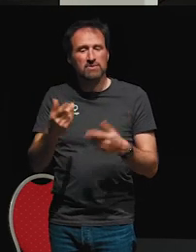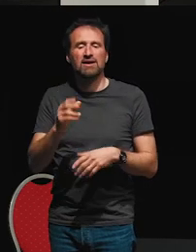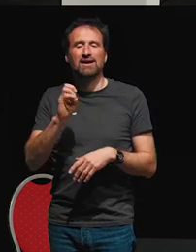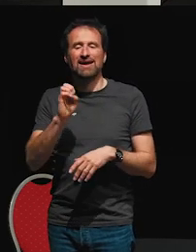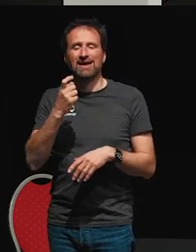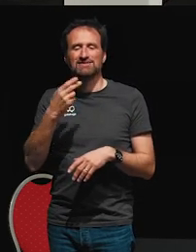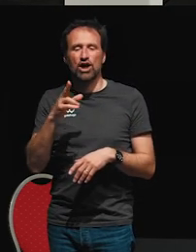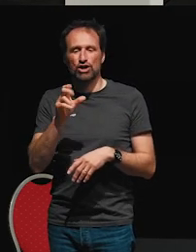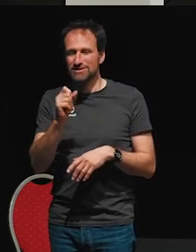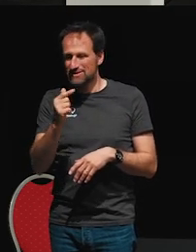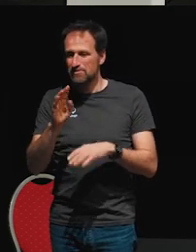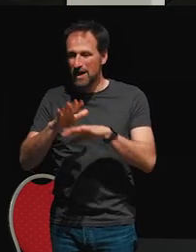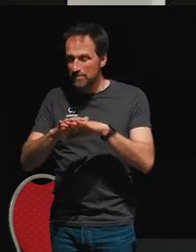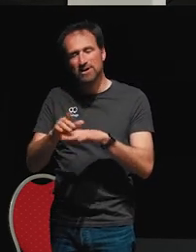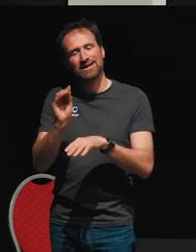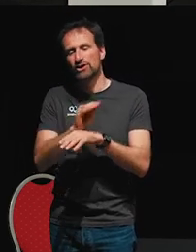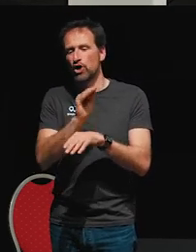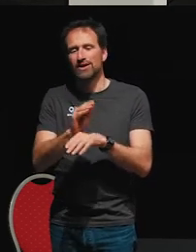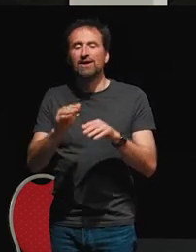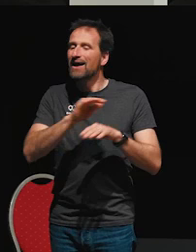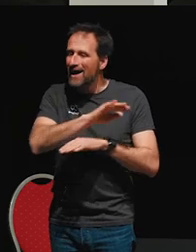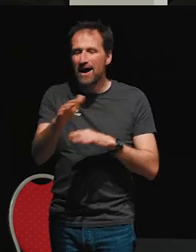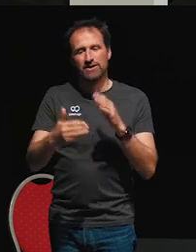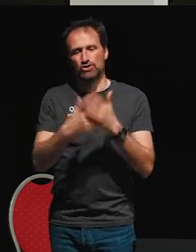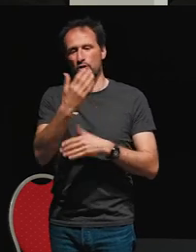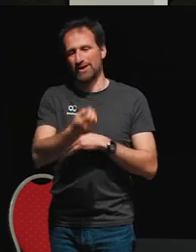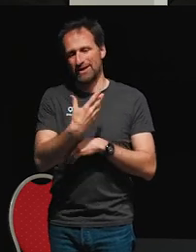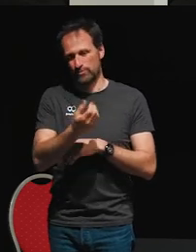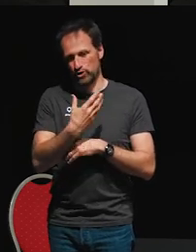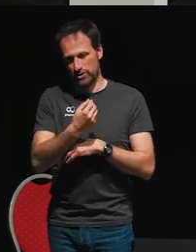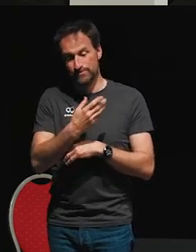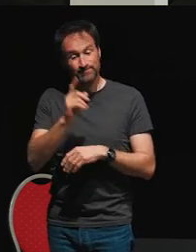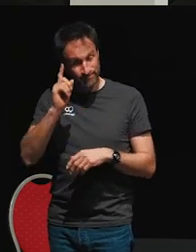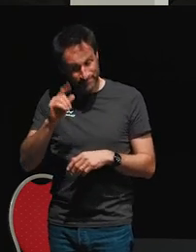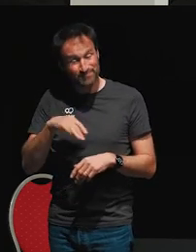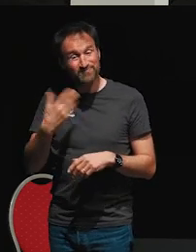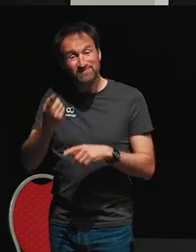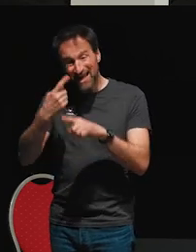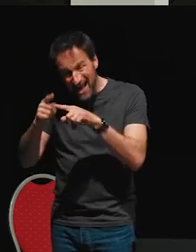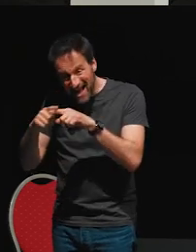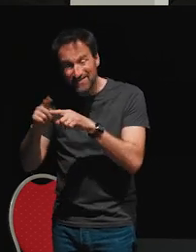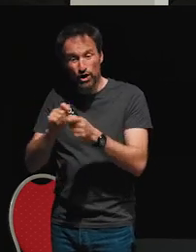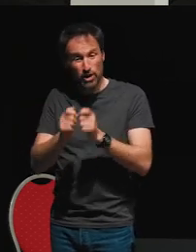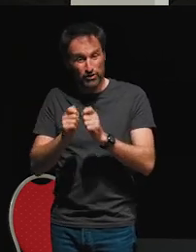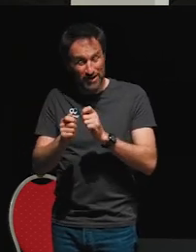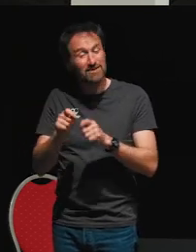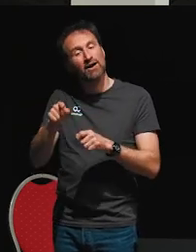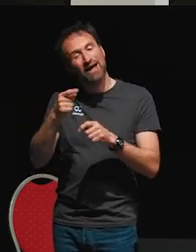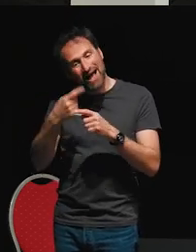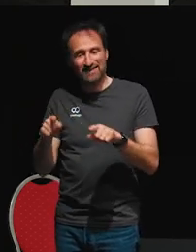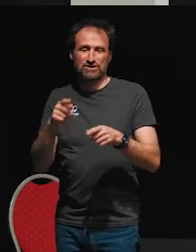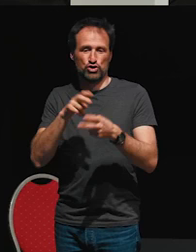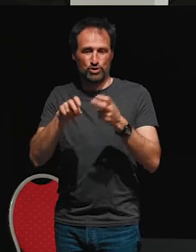order operator. There are others who handle things a little bit differently. For example, I could use switch map here.